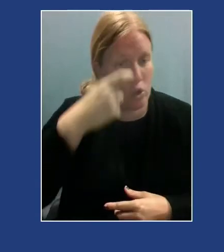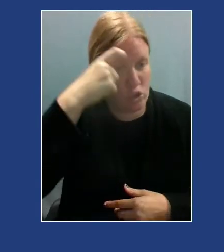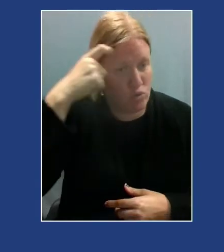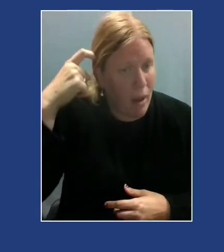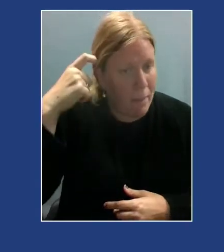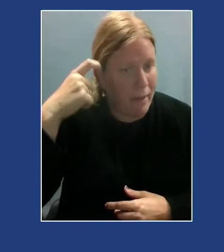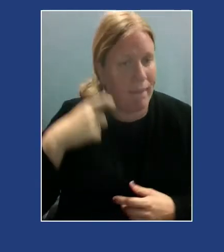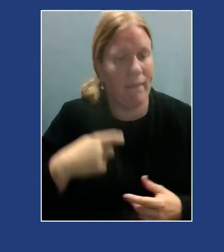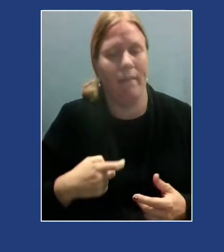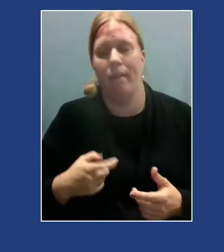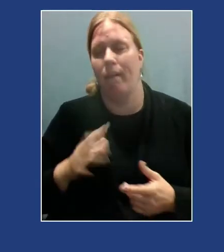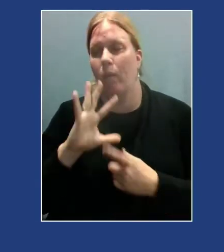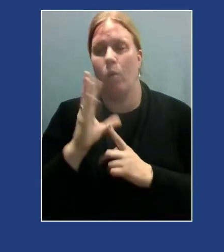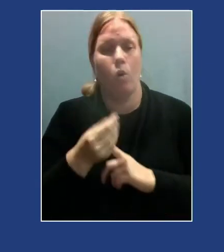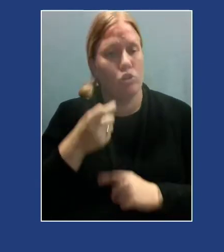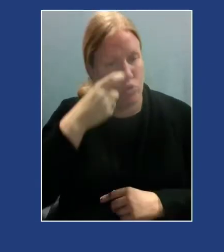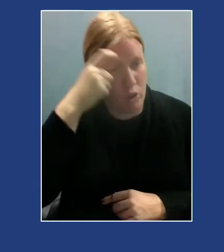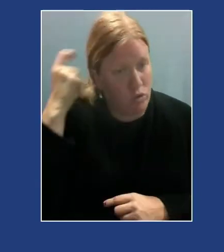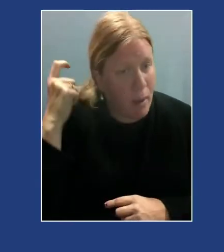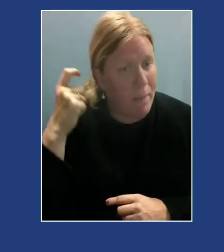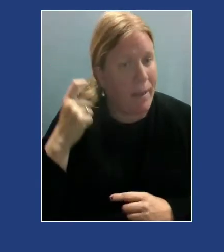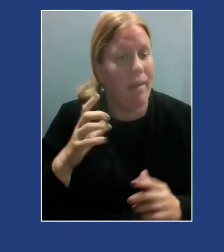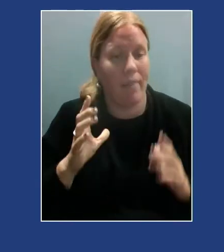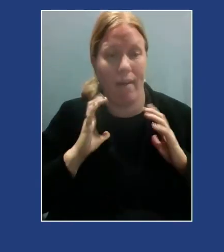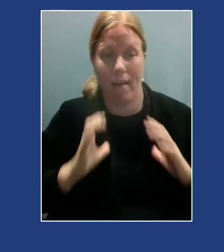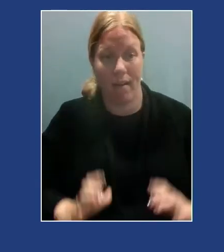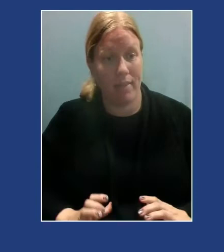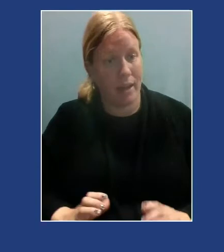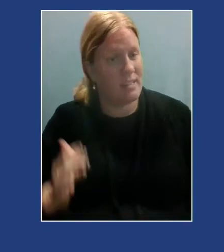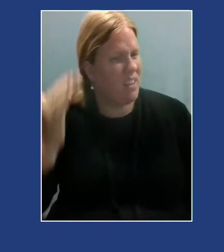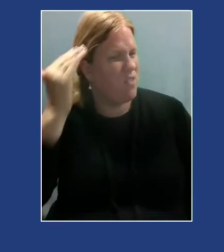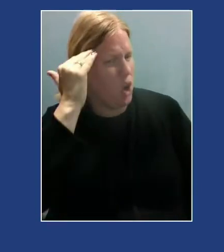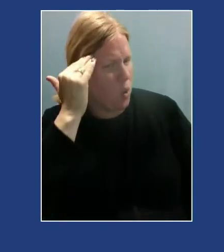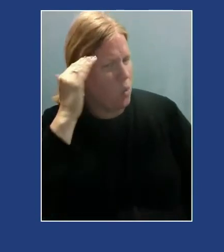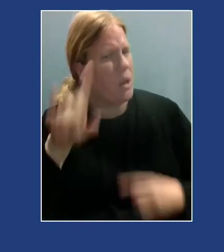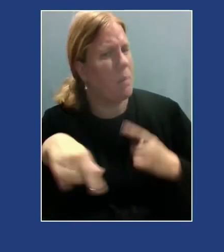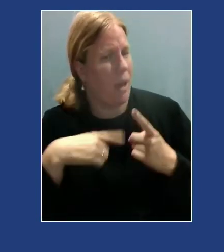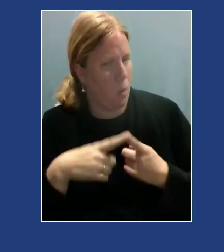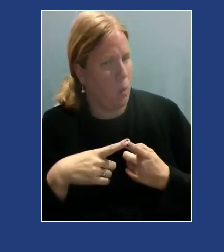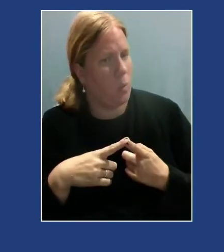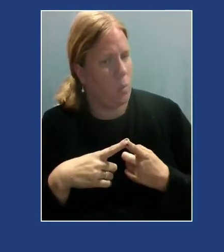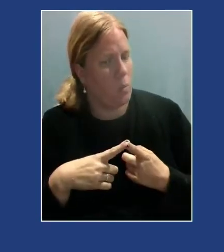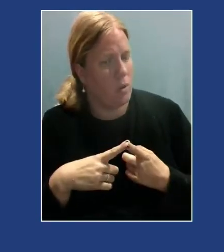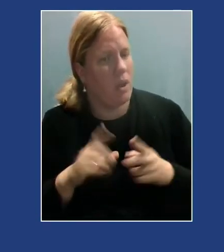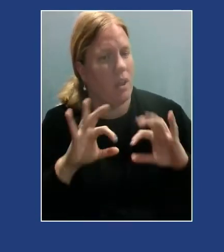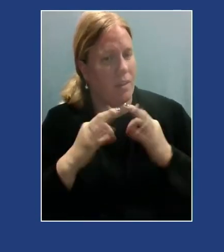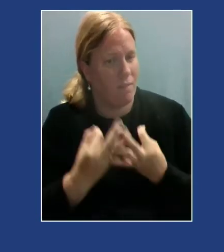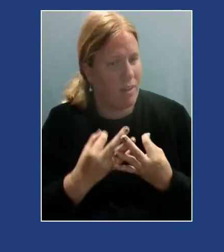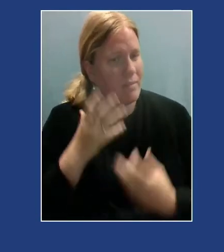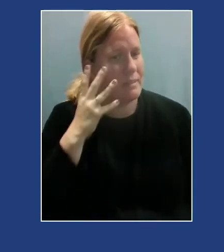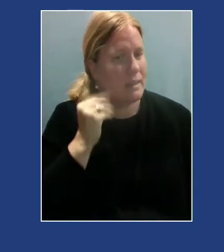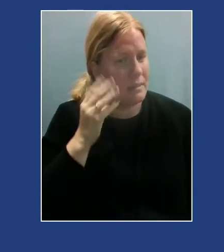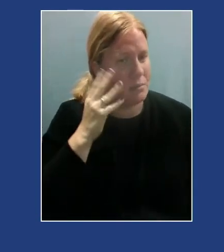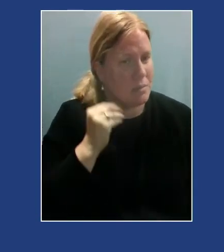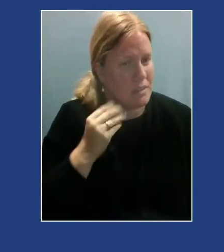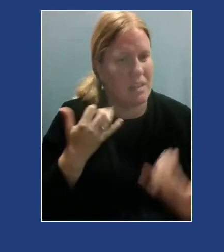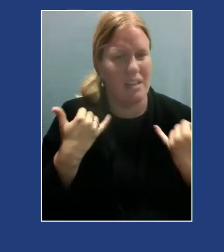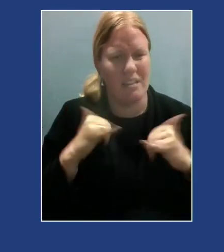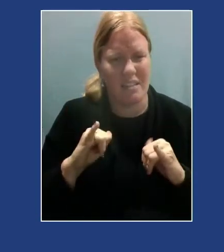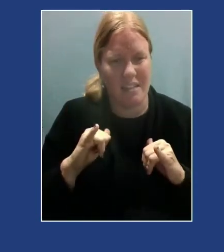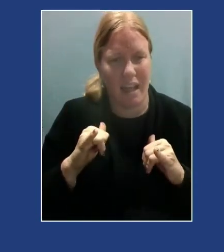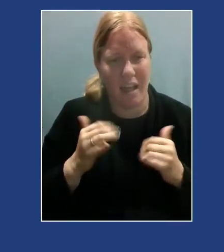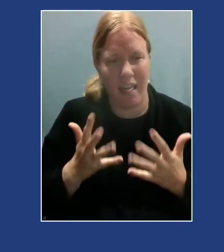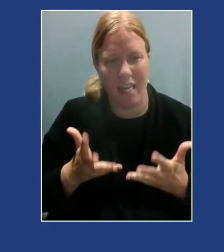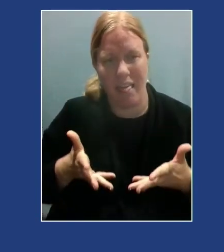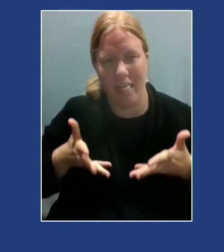large cultural traumas that clients have known about and their families have experienced that still linger and